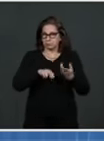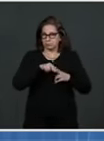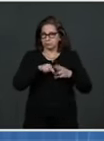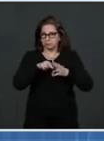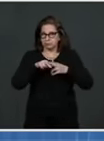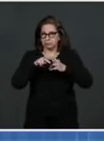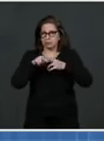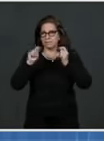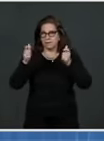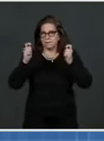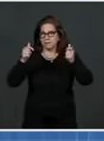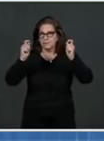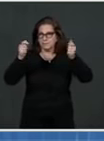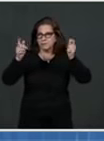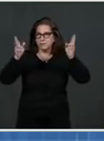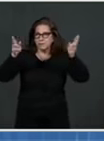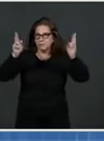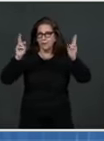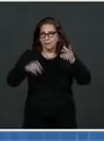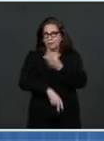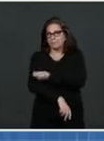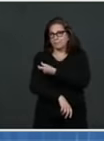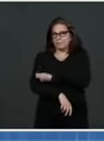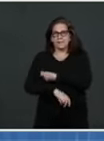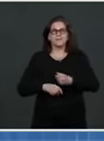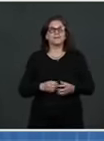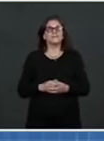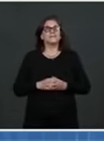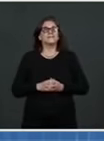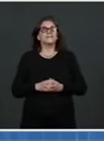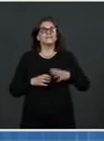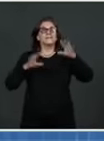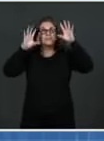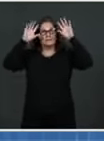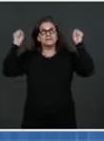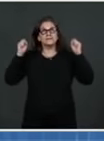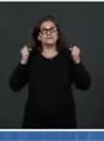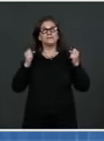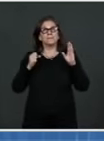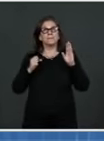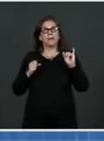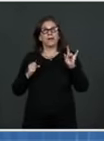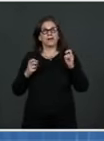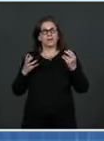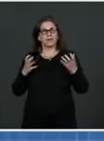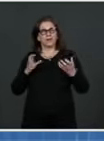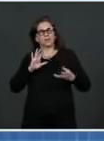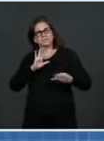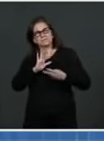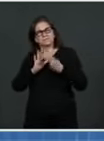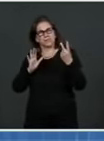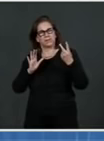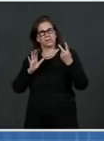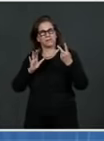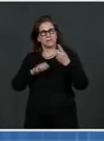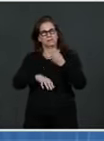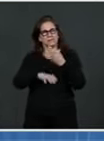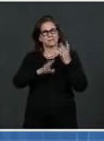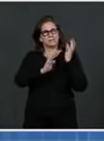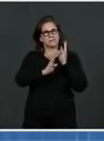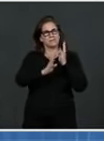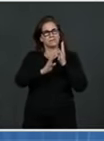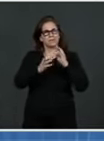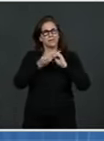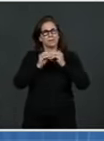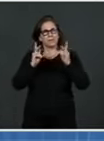now doubled vaccination goal of 200 million shots in his first 100 days in office and toward our ultimate